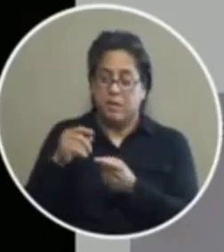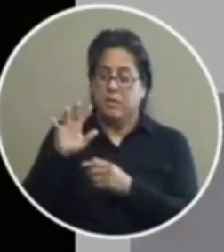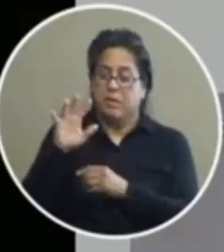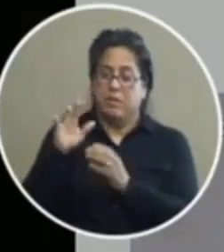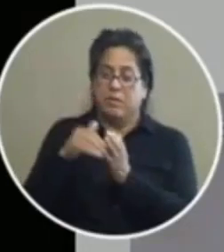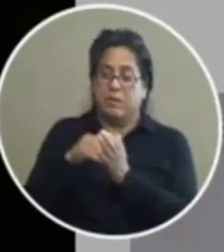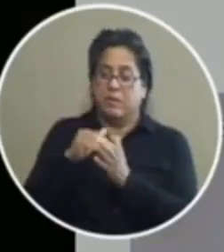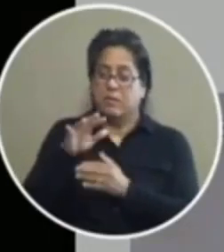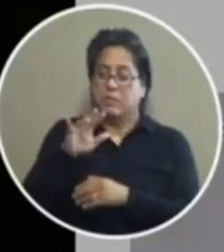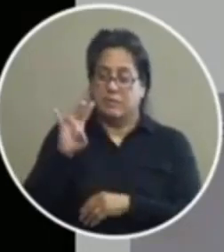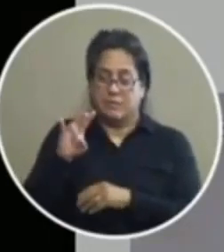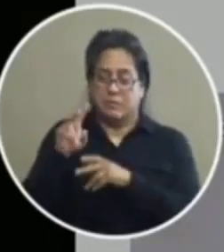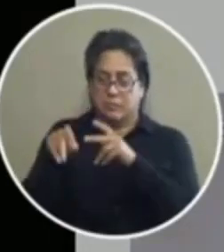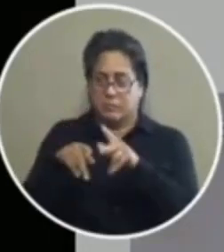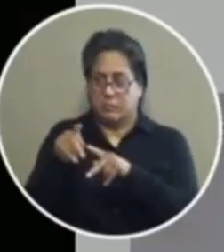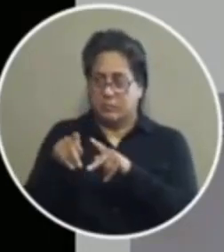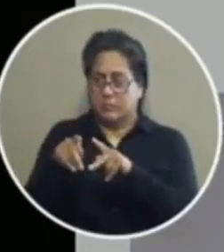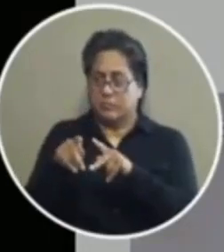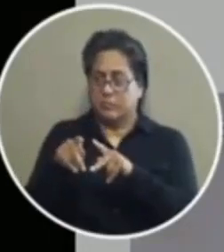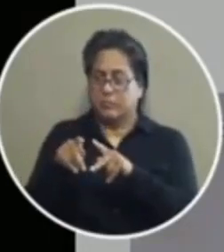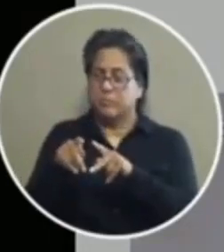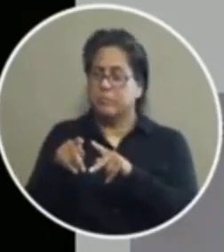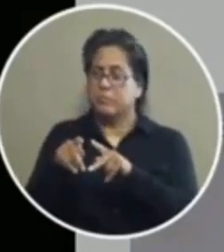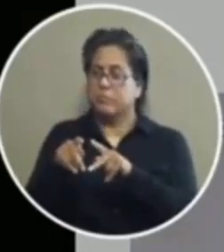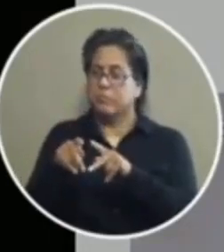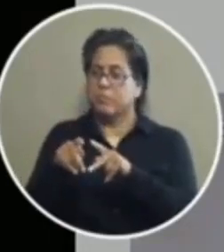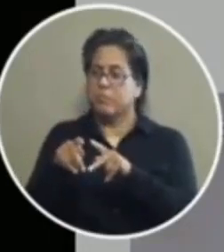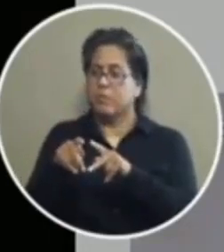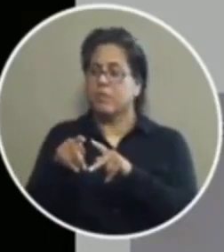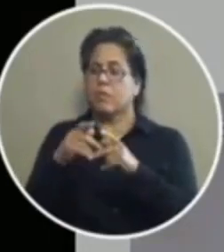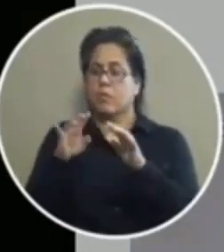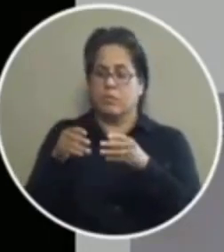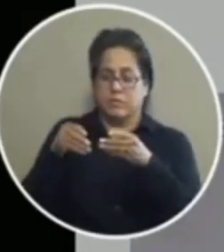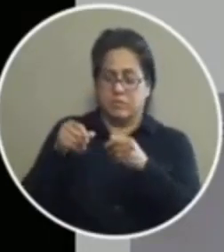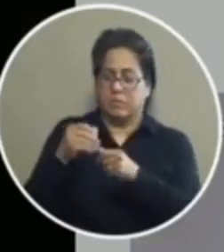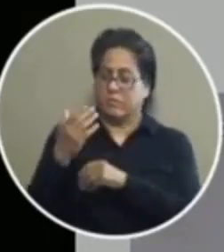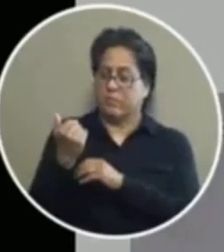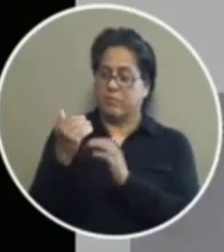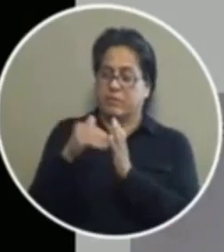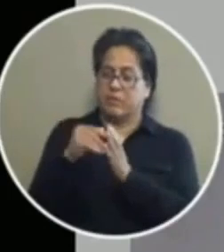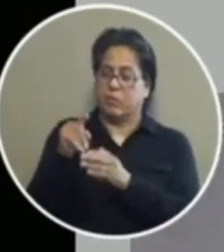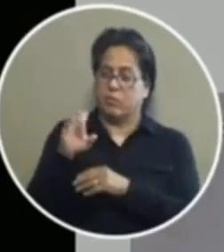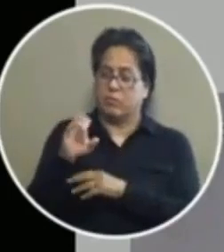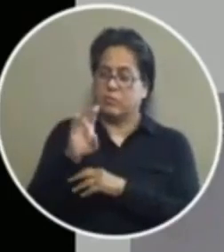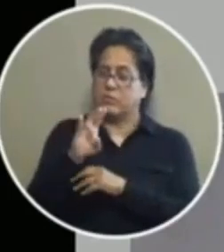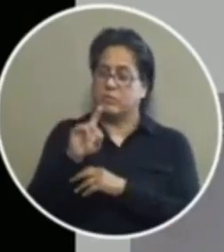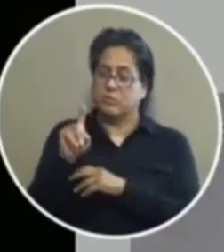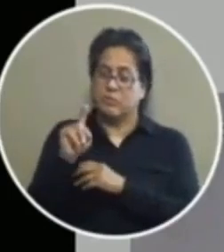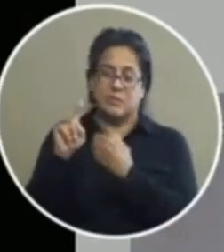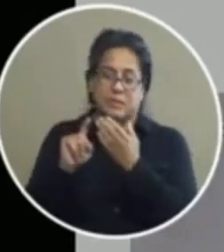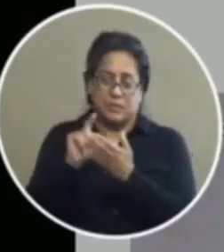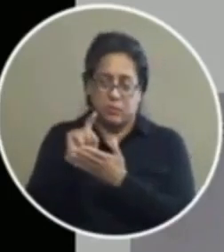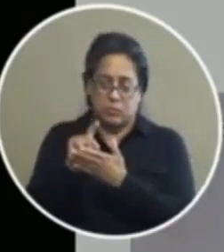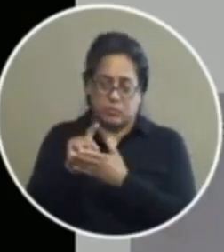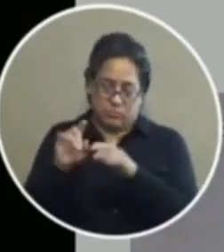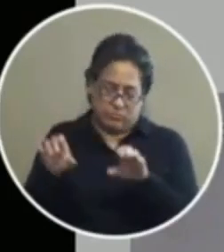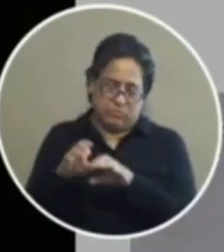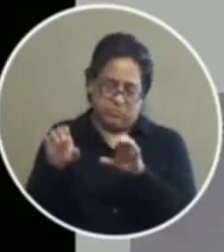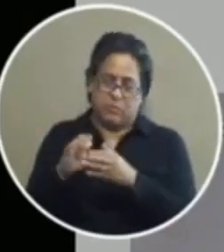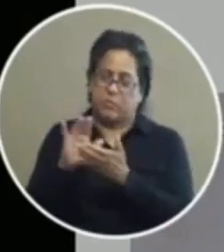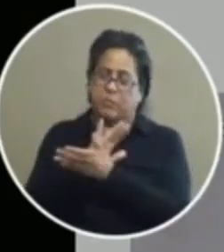5057 people so um we've spent 15 171 hours doing paperwork